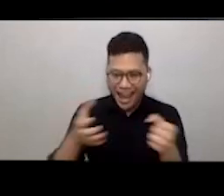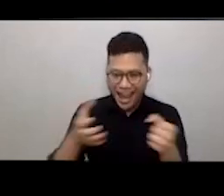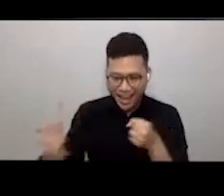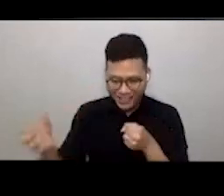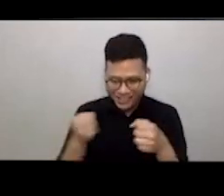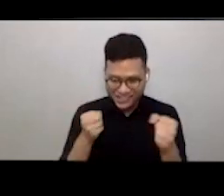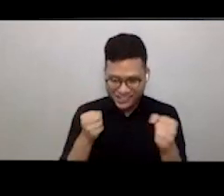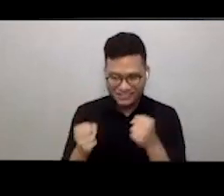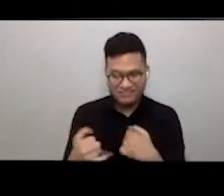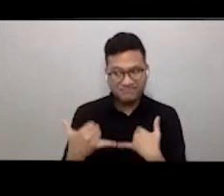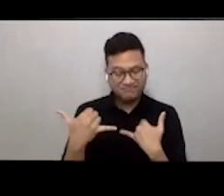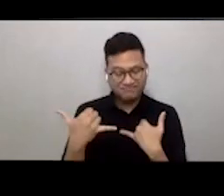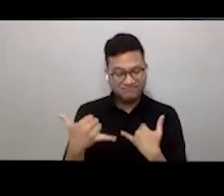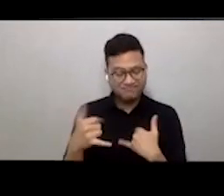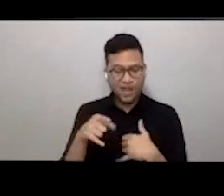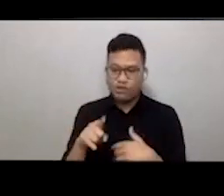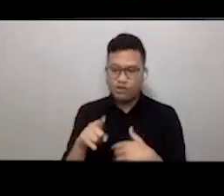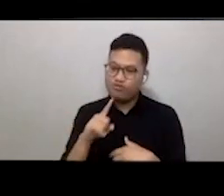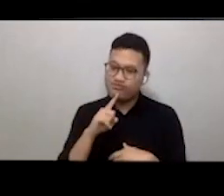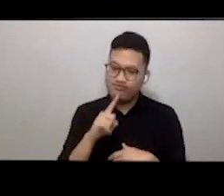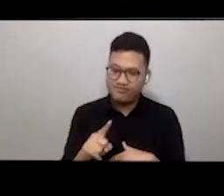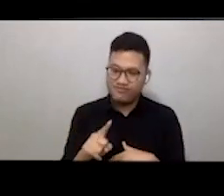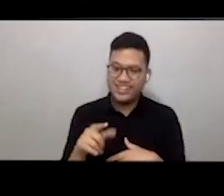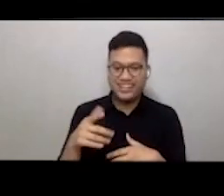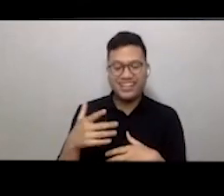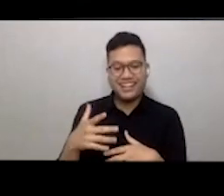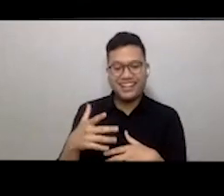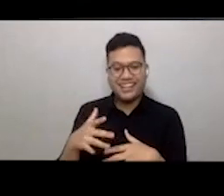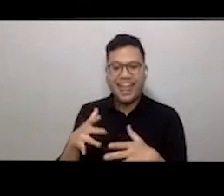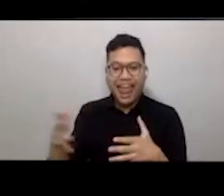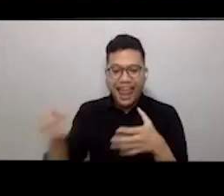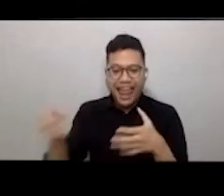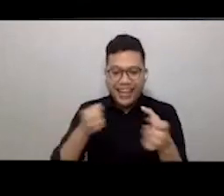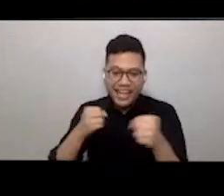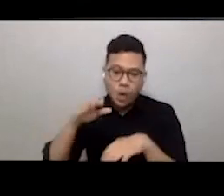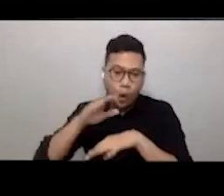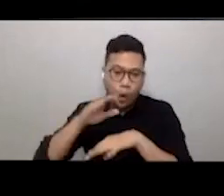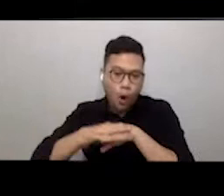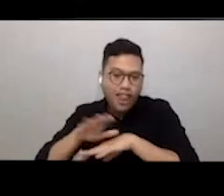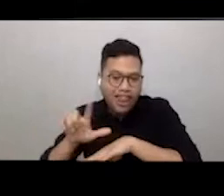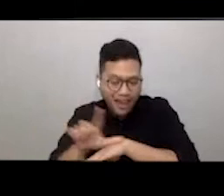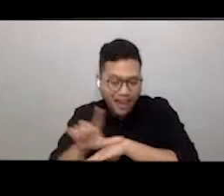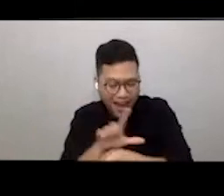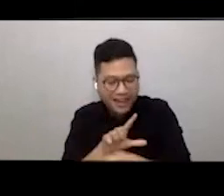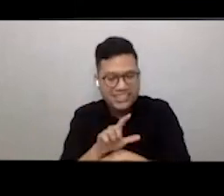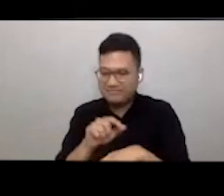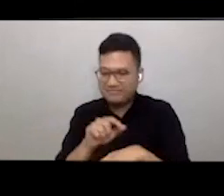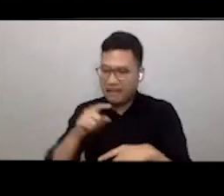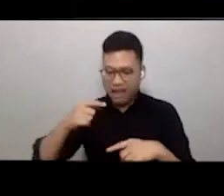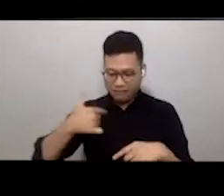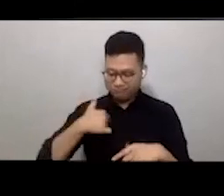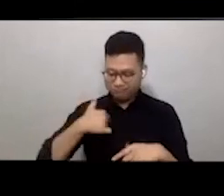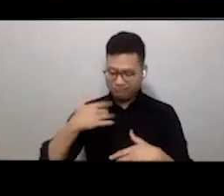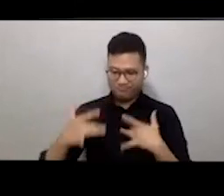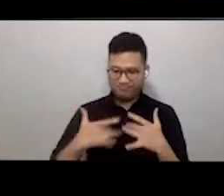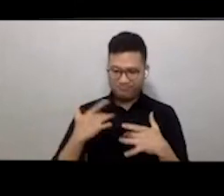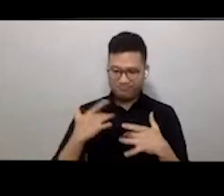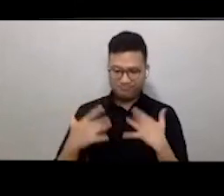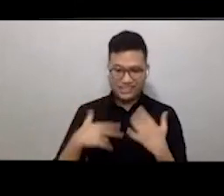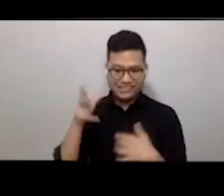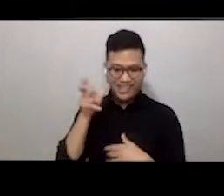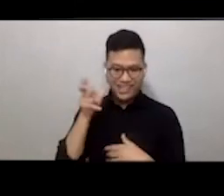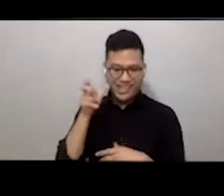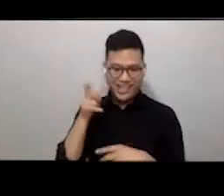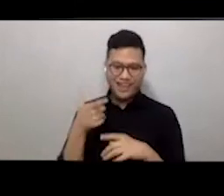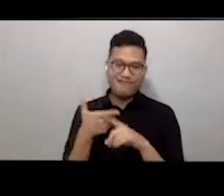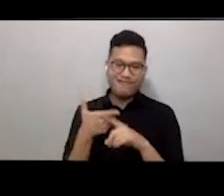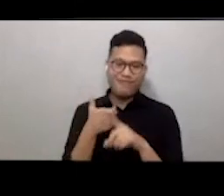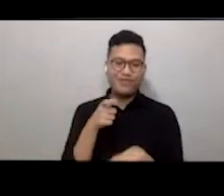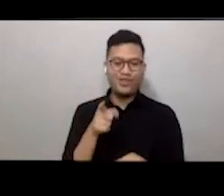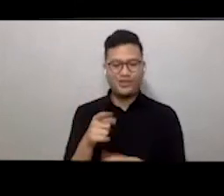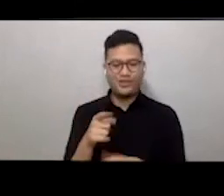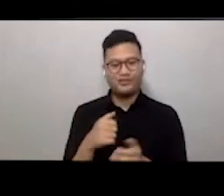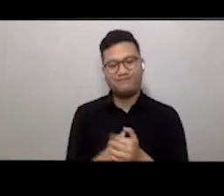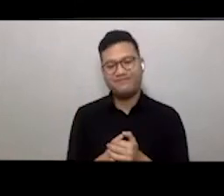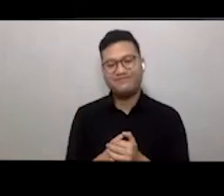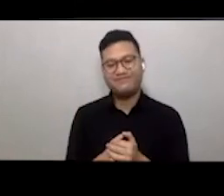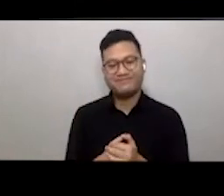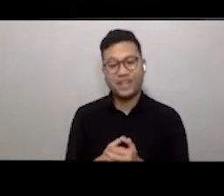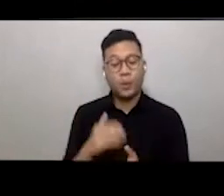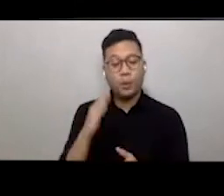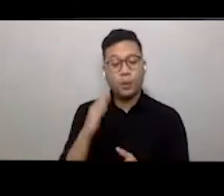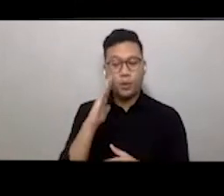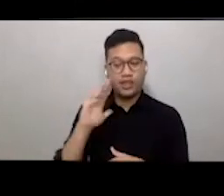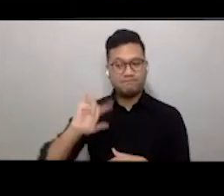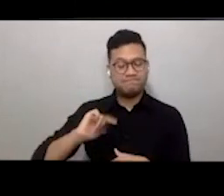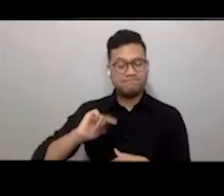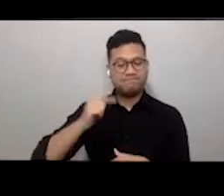engaging in real life, you're really engaging on the screen, so I can't wait to hear what you've got to say. So I'm going to pass